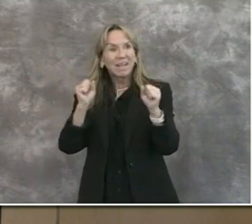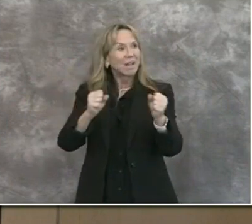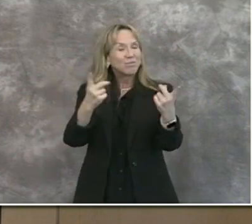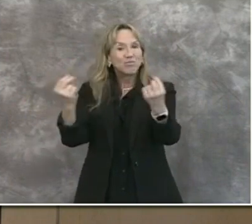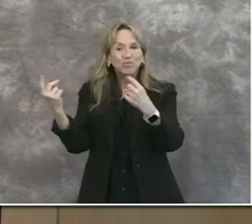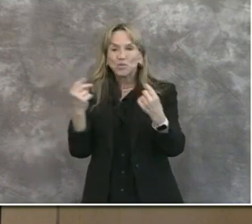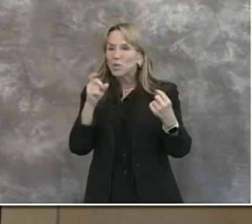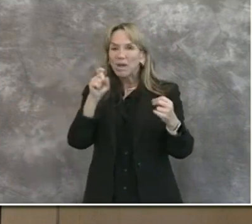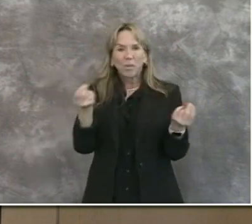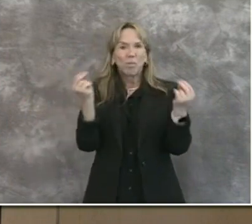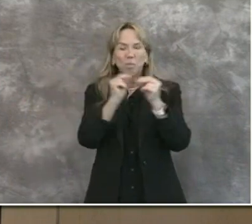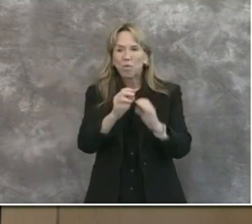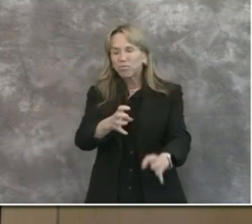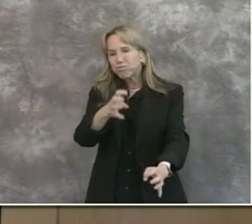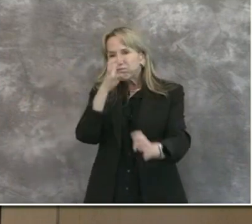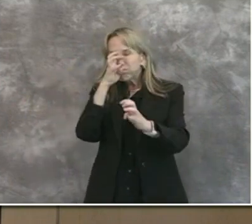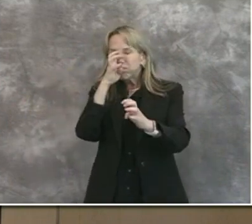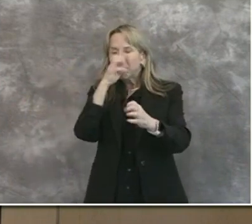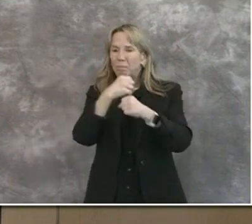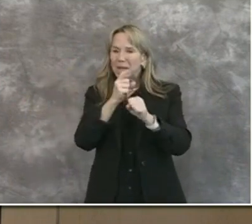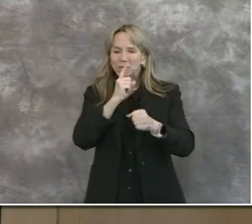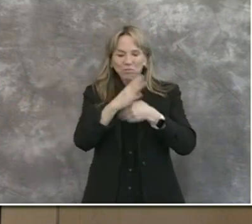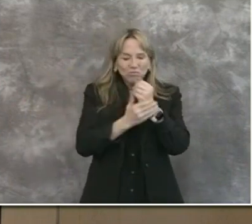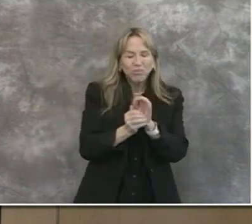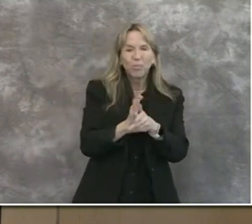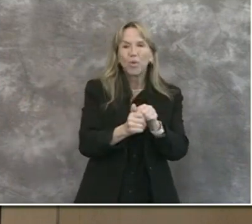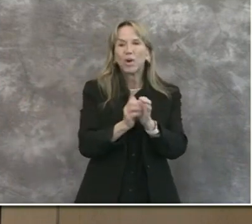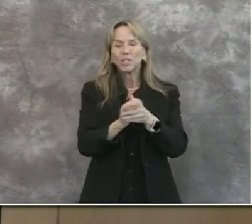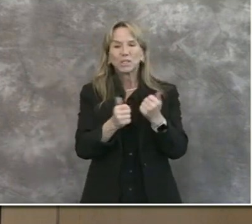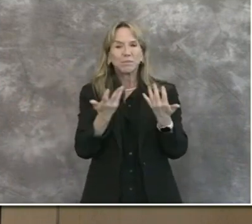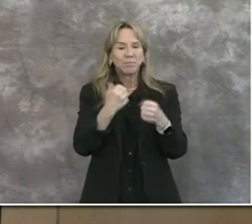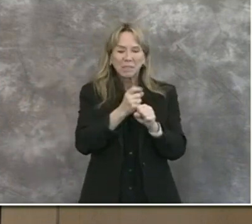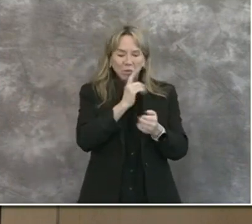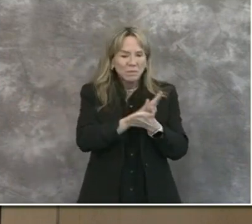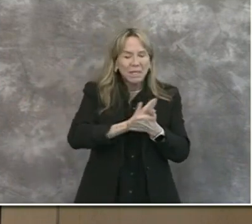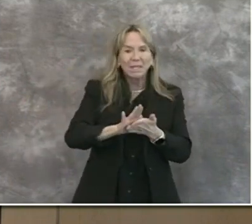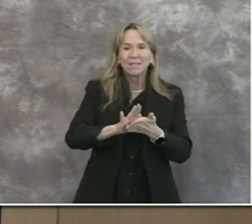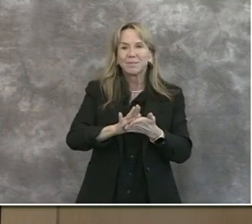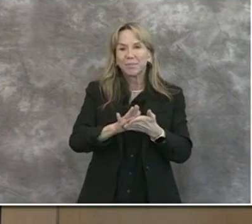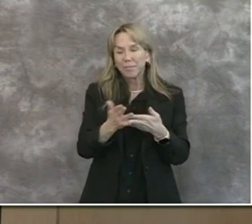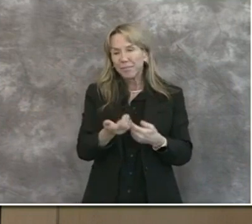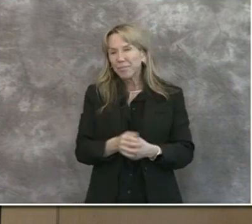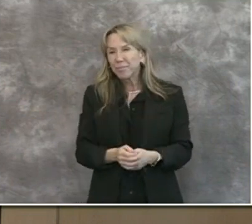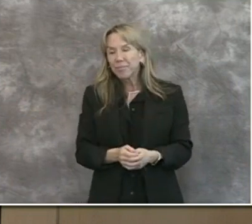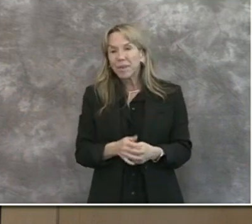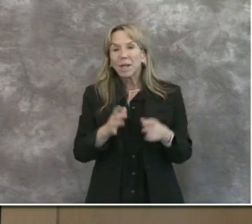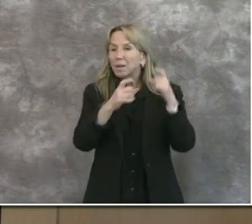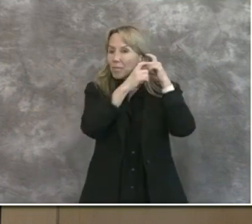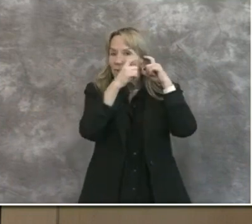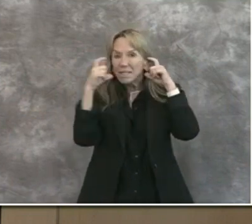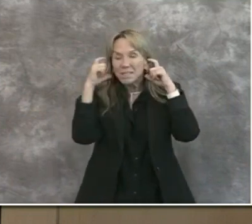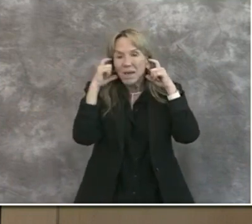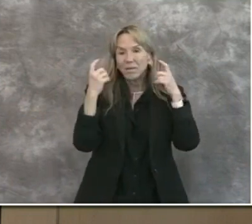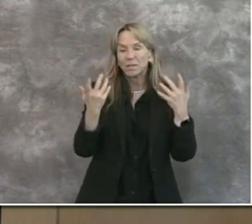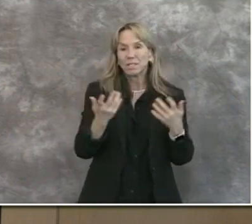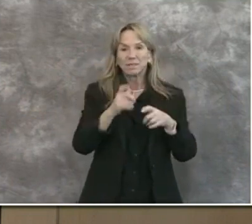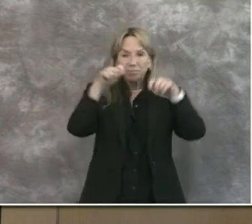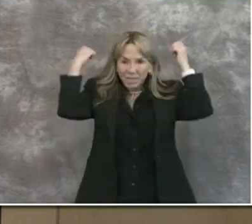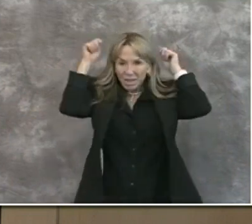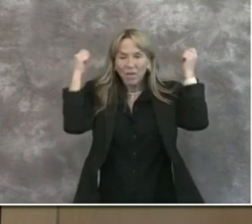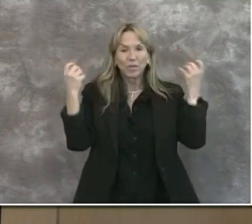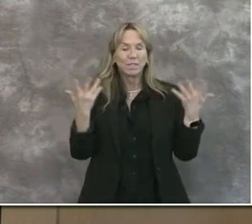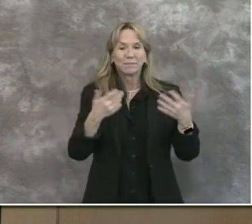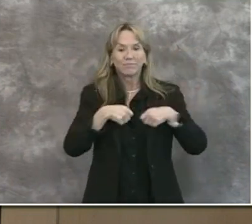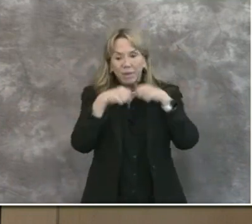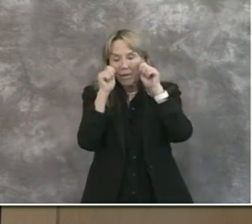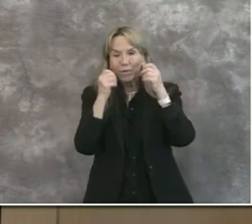with practicing hand hygiene, sanitation, face coverings, as well as